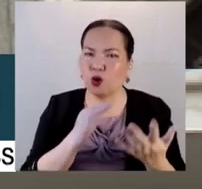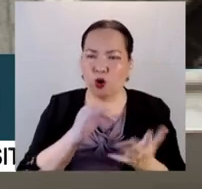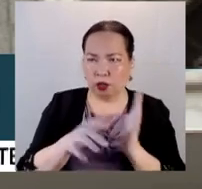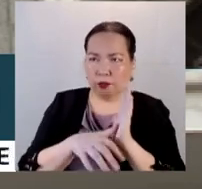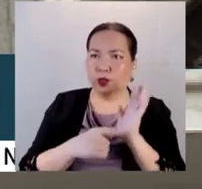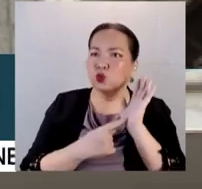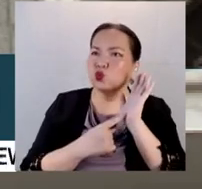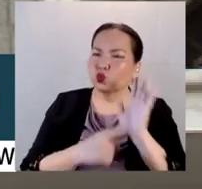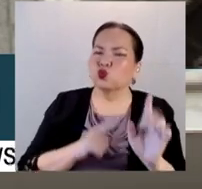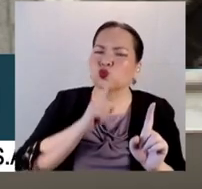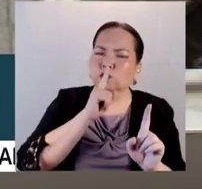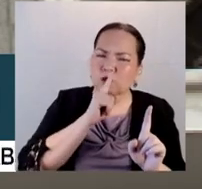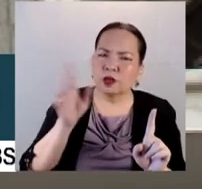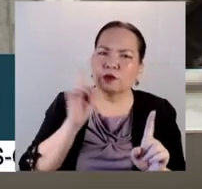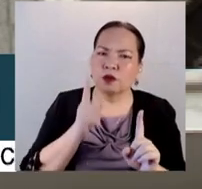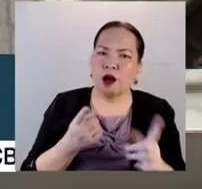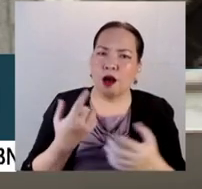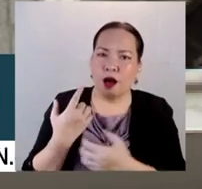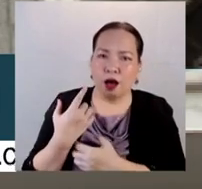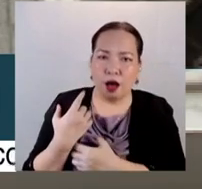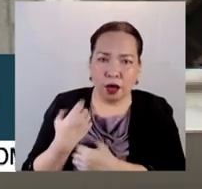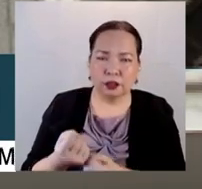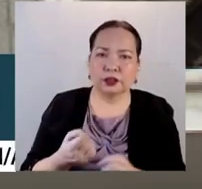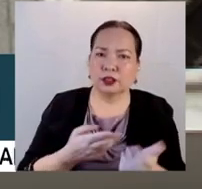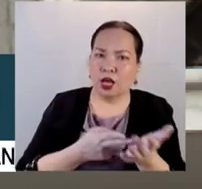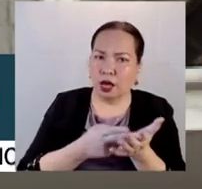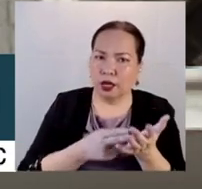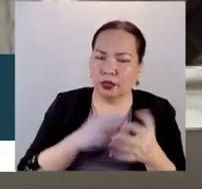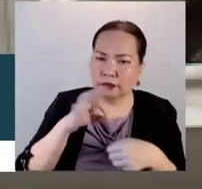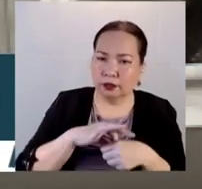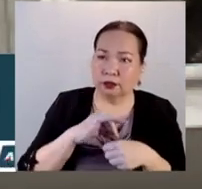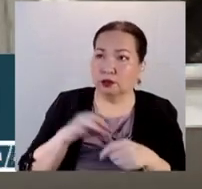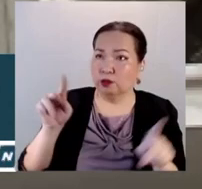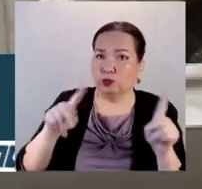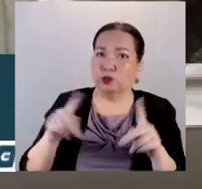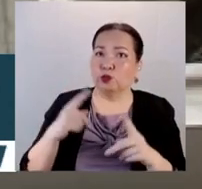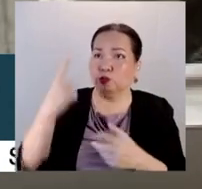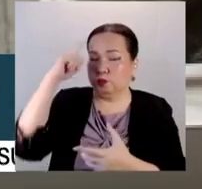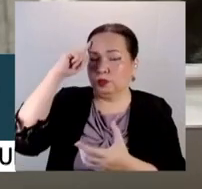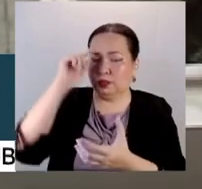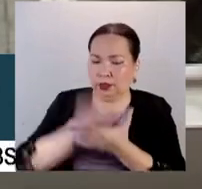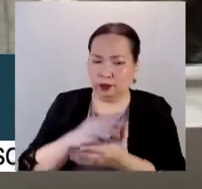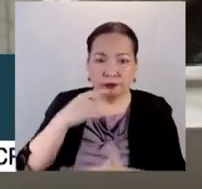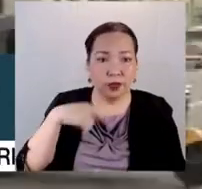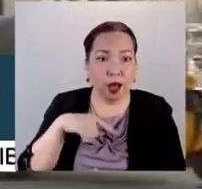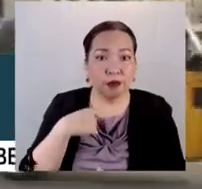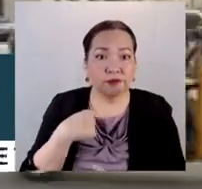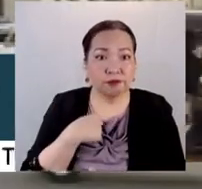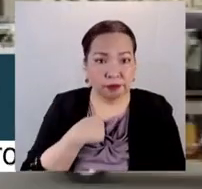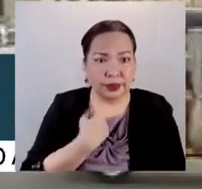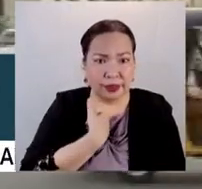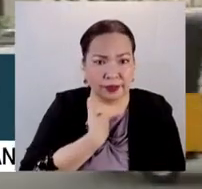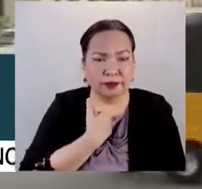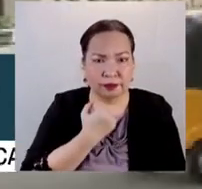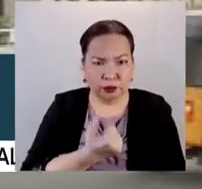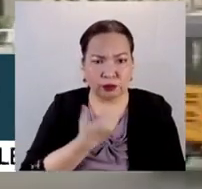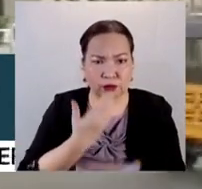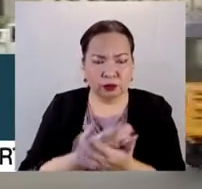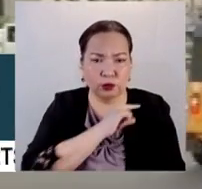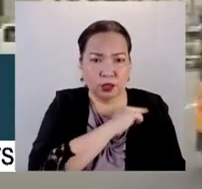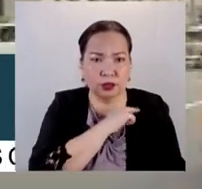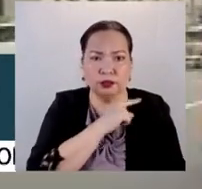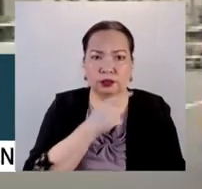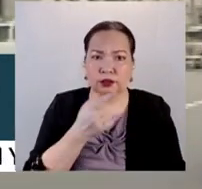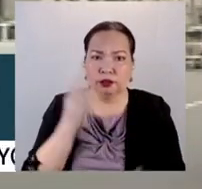honest and credible election, if the people does not believe not only on our credibility, not only on the system that we are